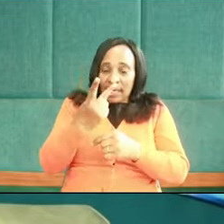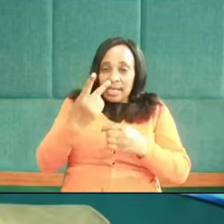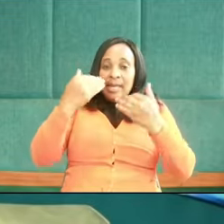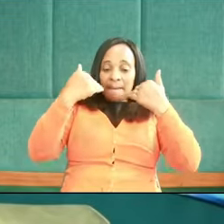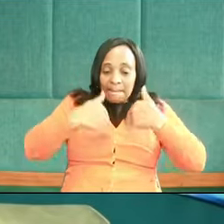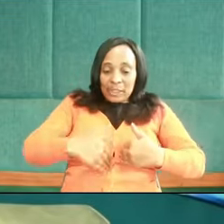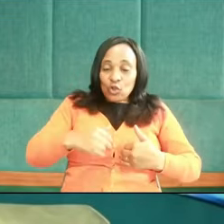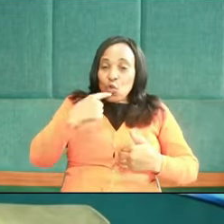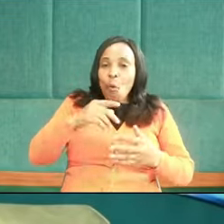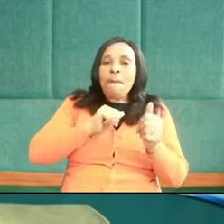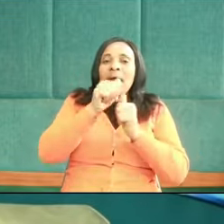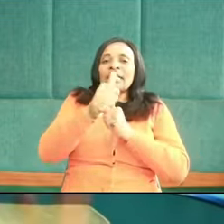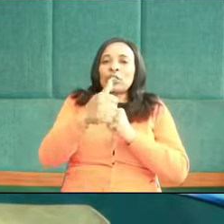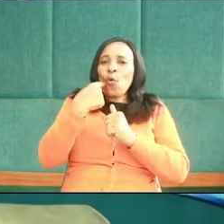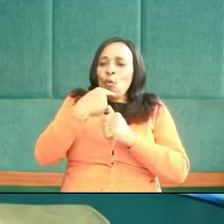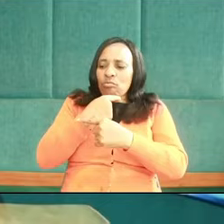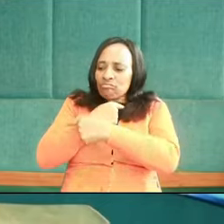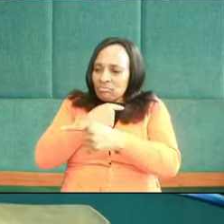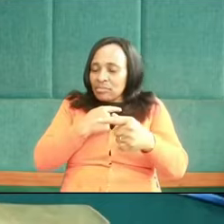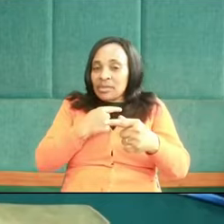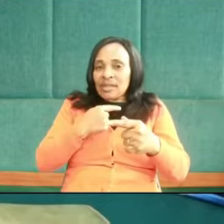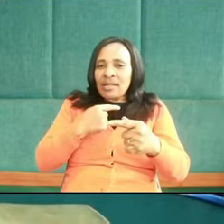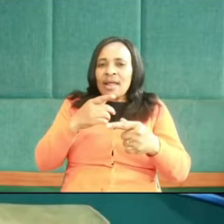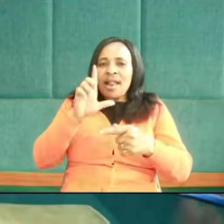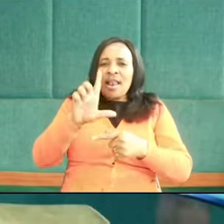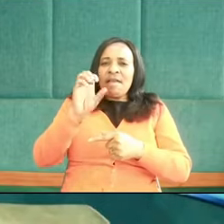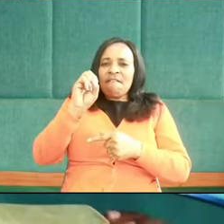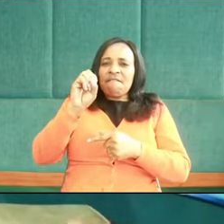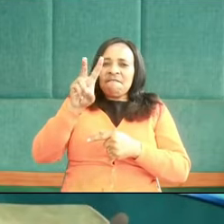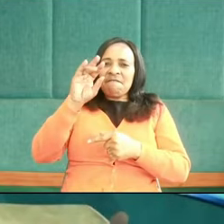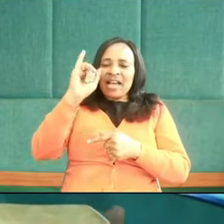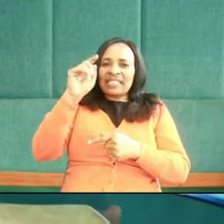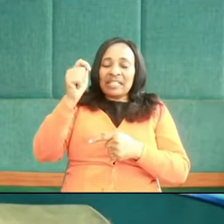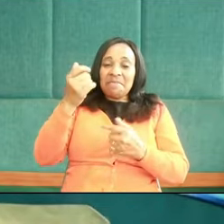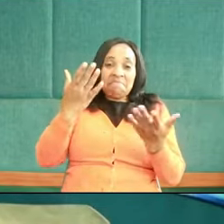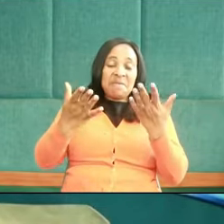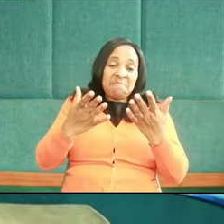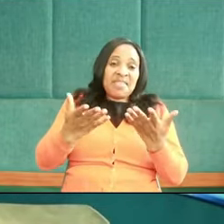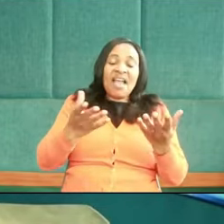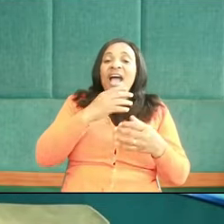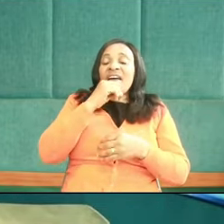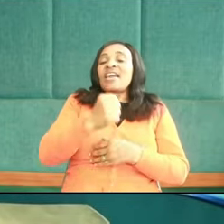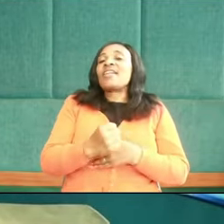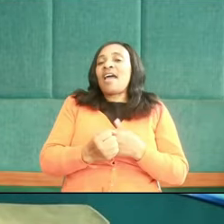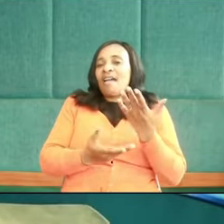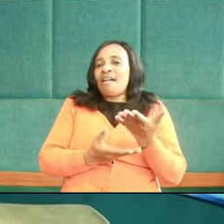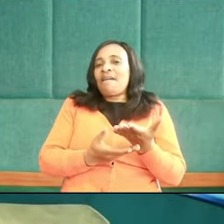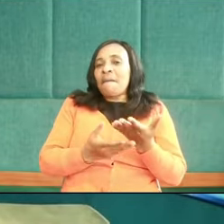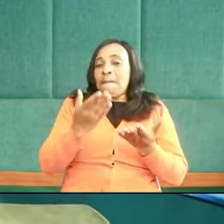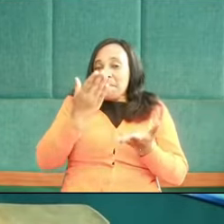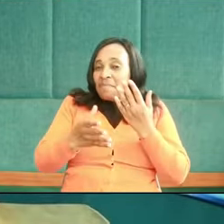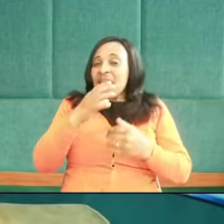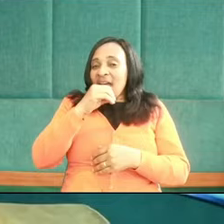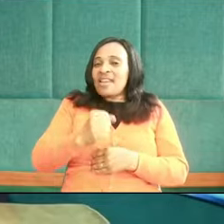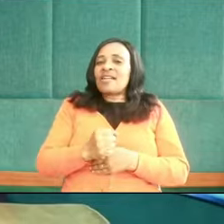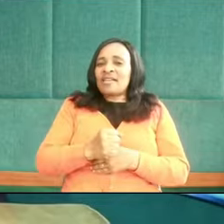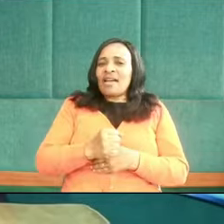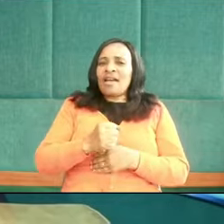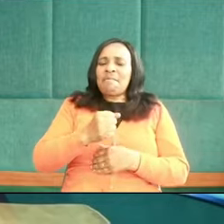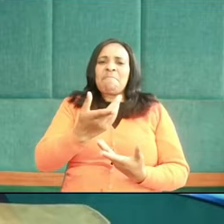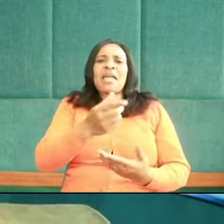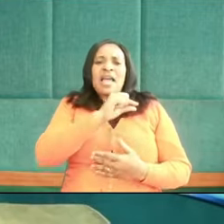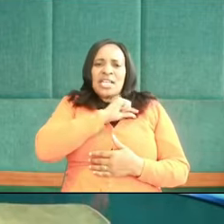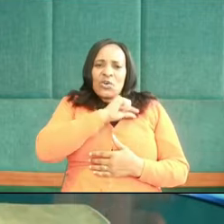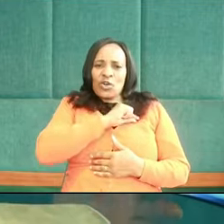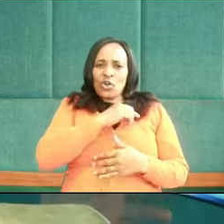a leavean, which means he was from a priestly family. Today he was an elder. He was a deacon, a